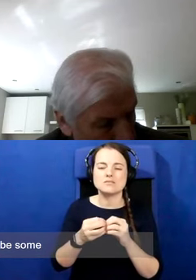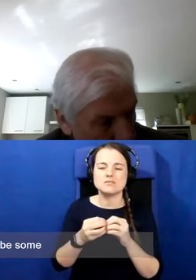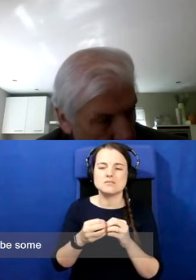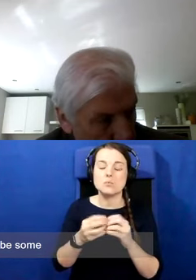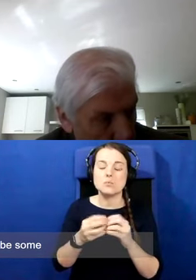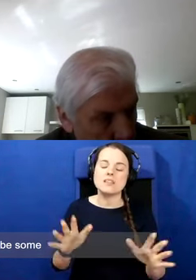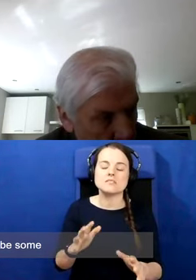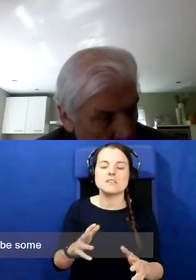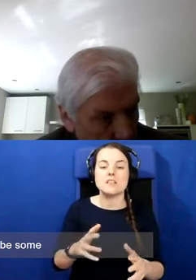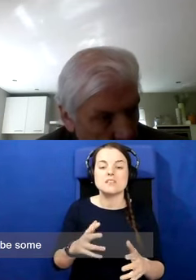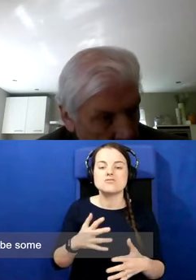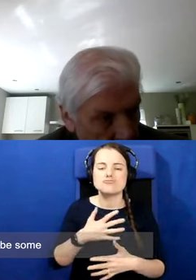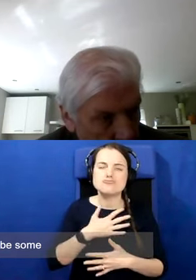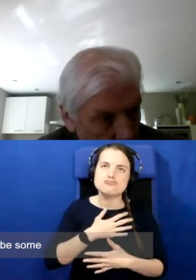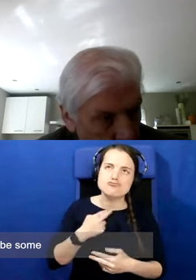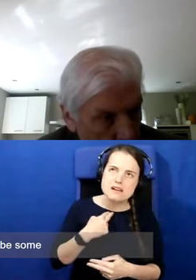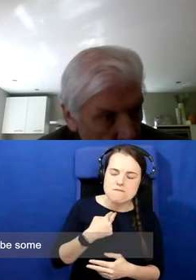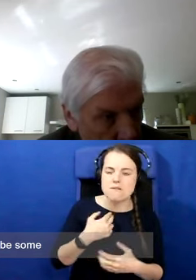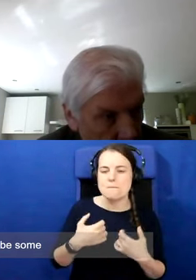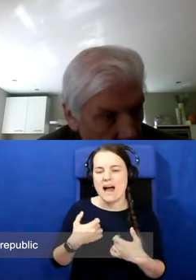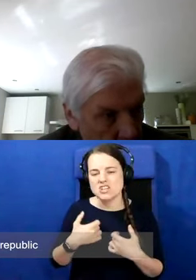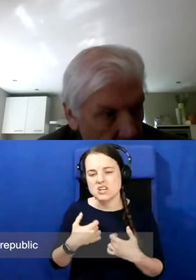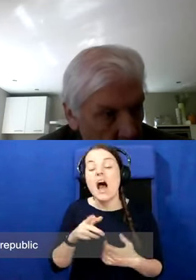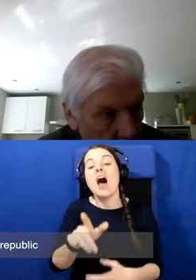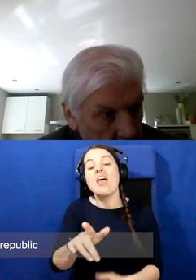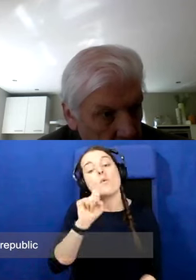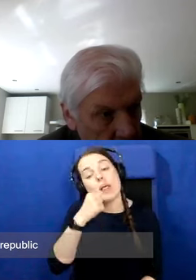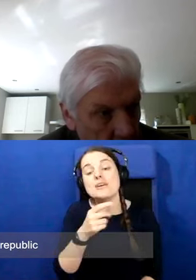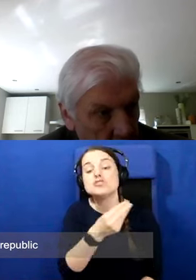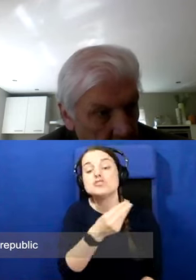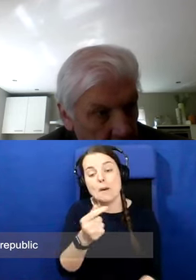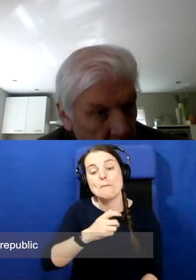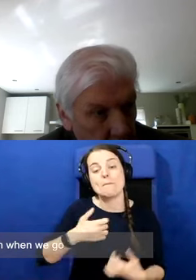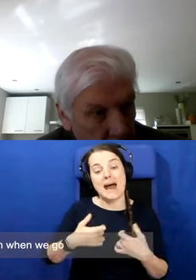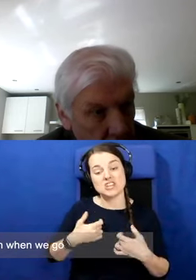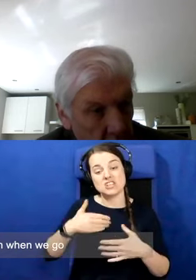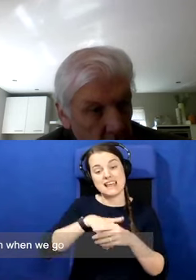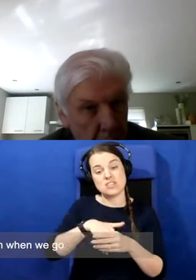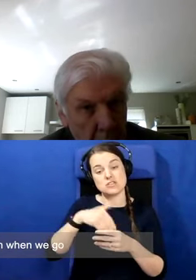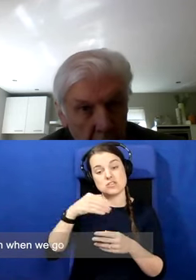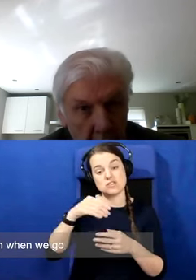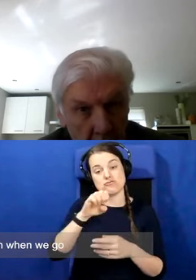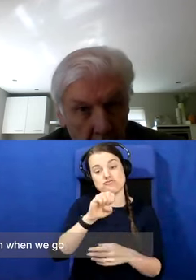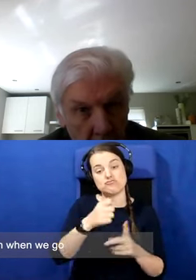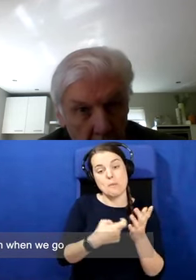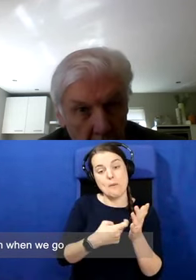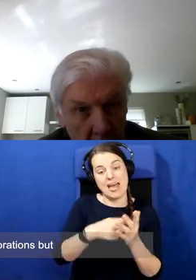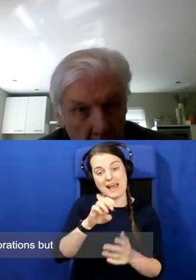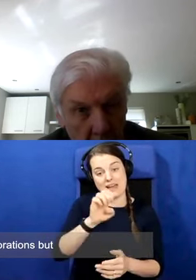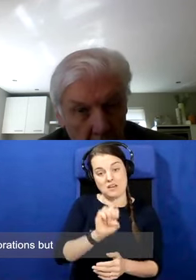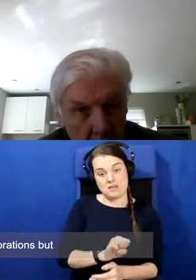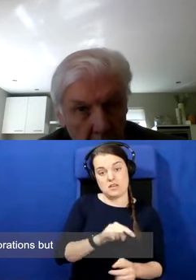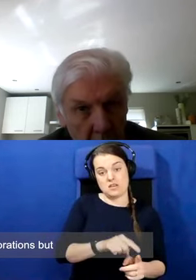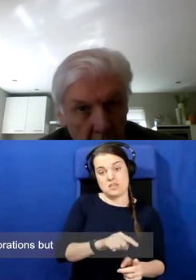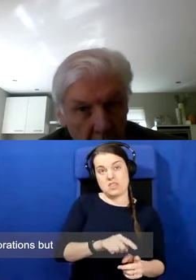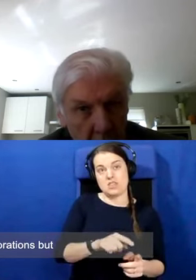I, I think there will be some passions within the Republic, still, that will come through when we go into the Civil